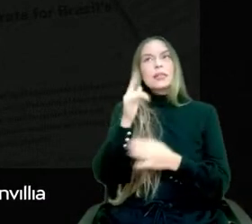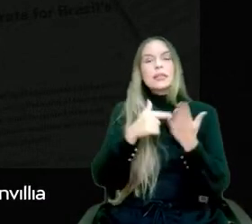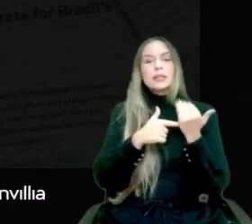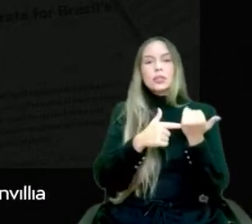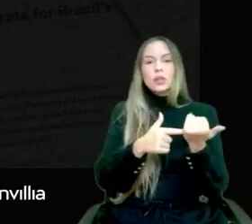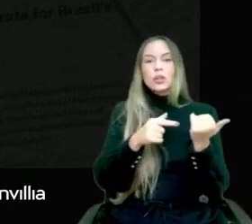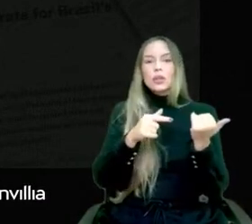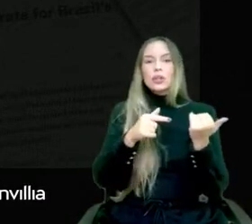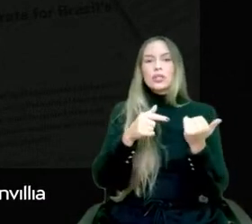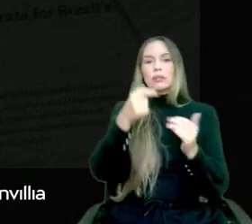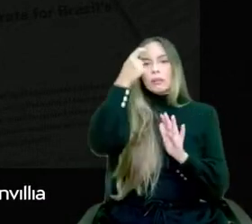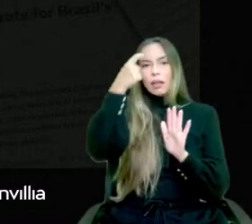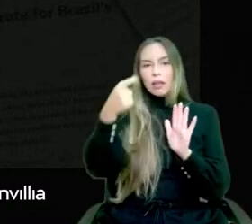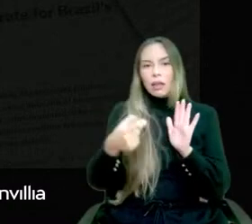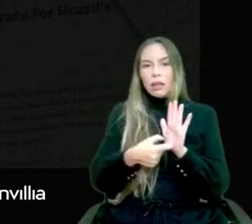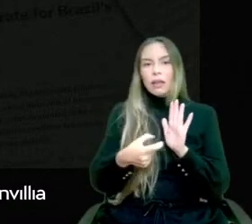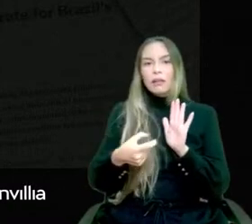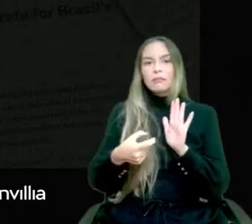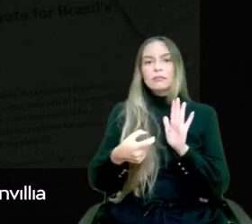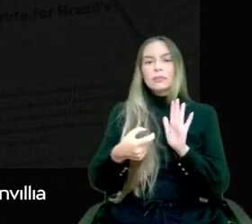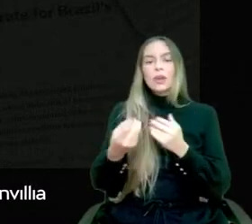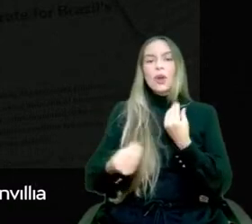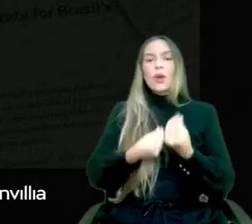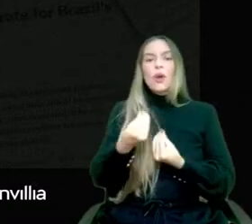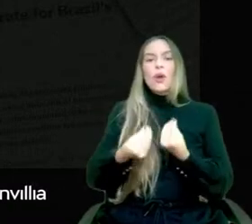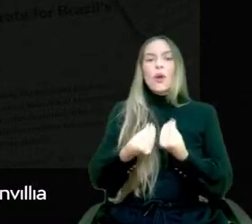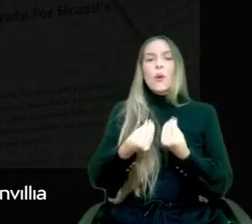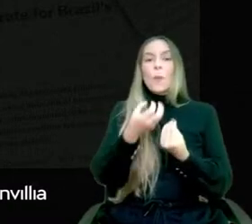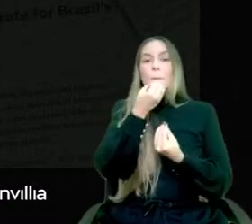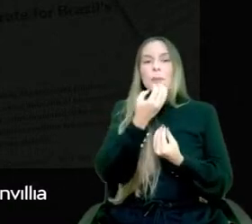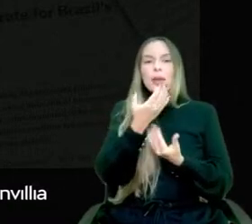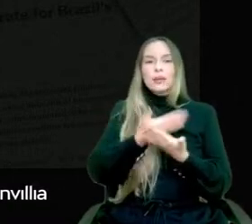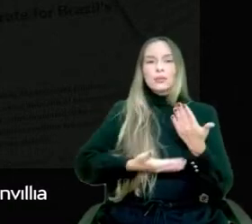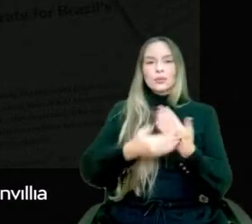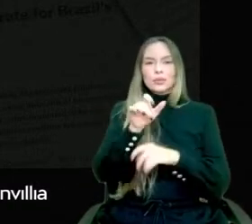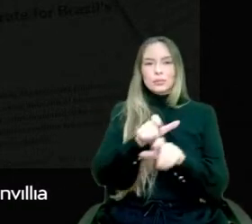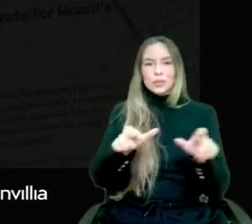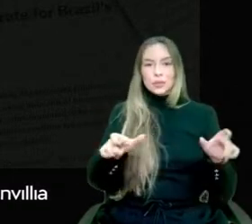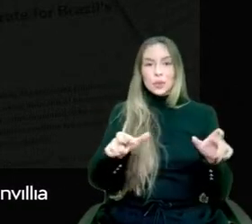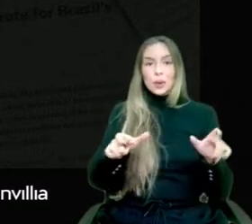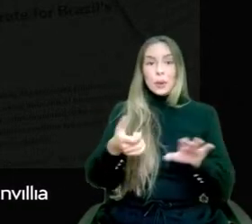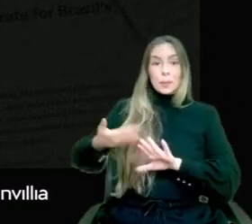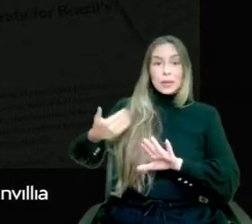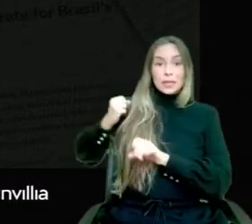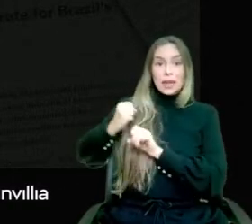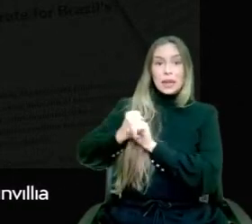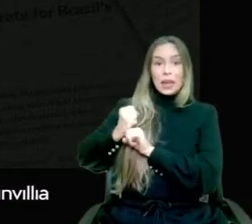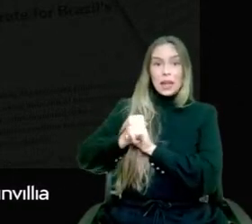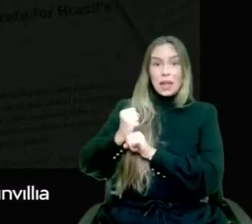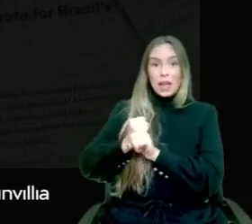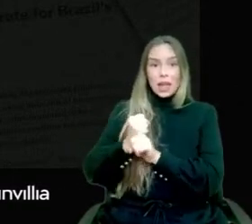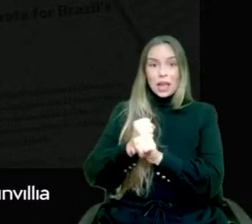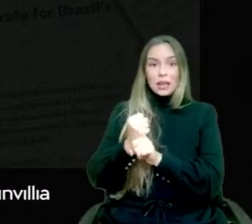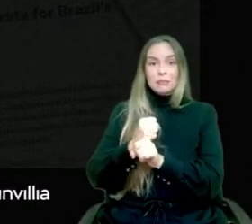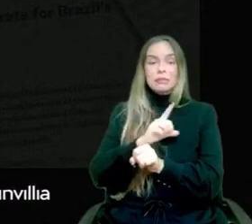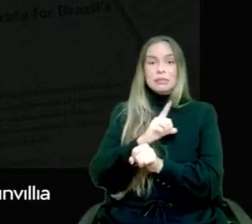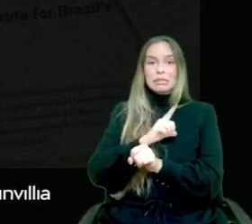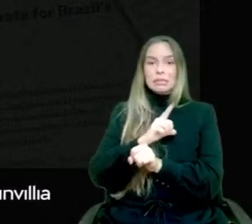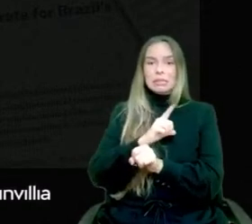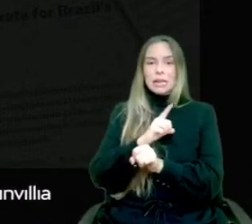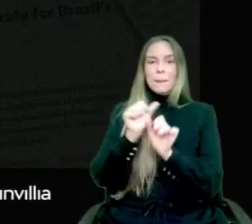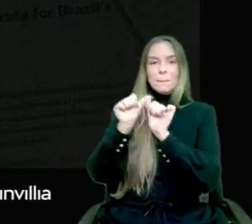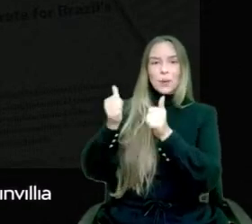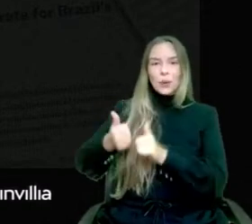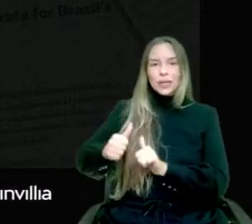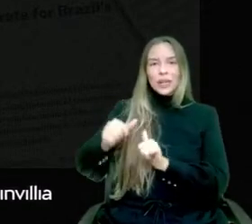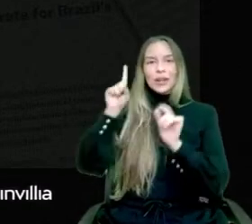for the common good. Last year's motto of this event was creativity and technology